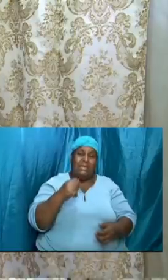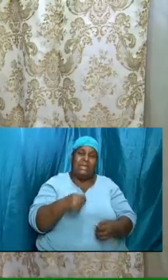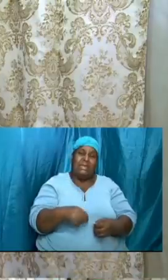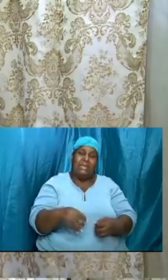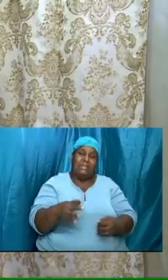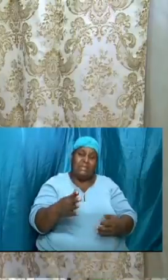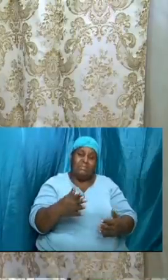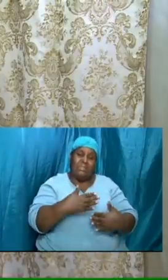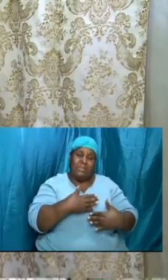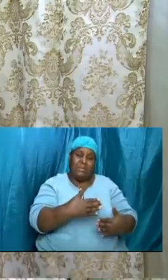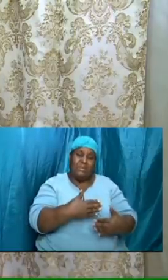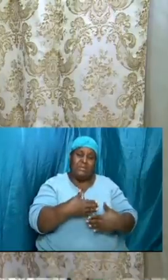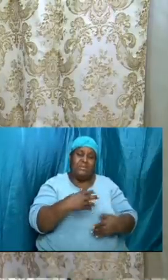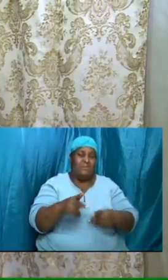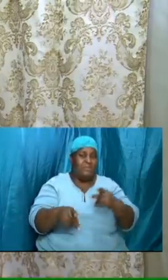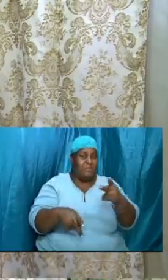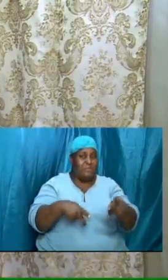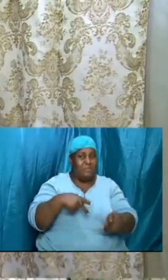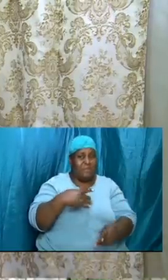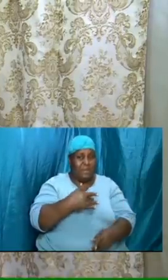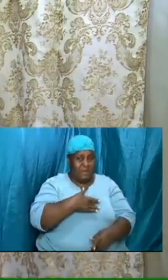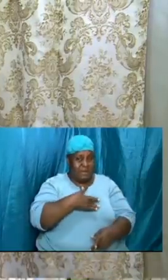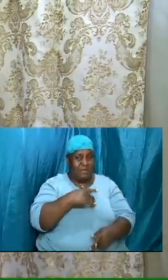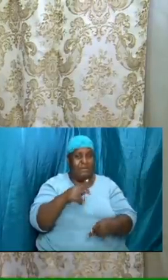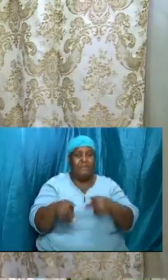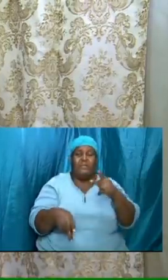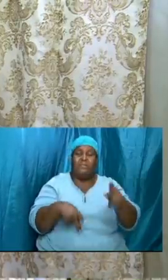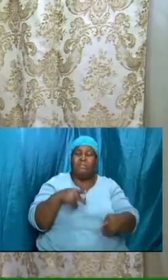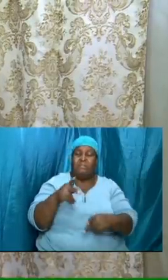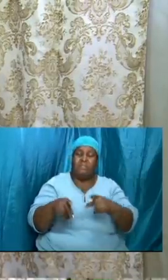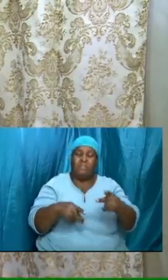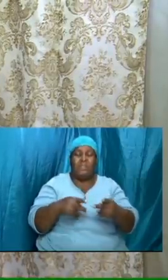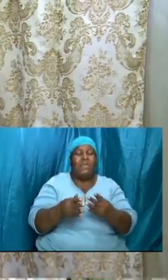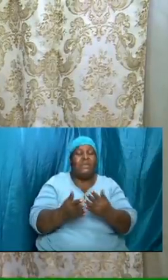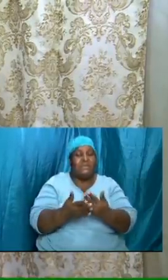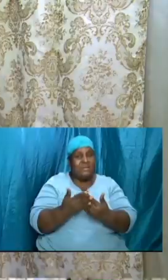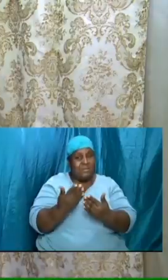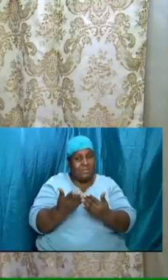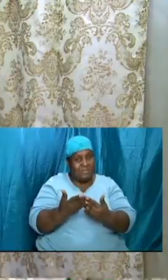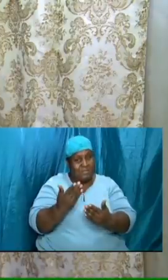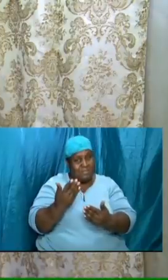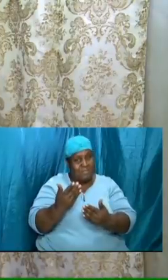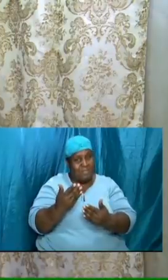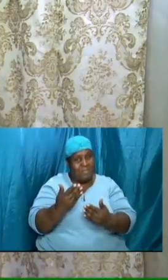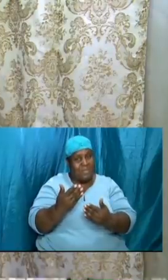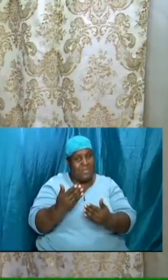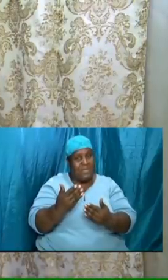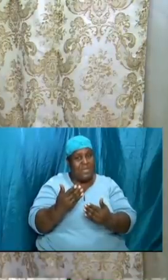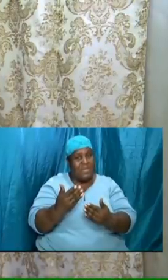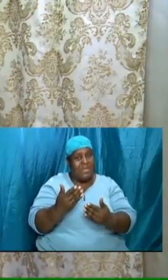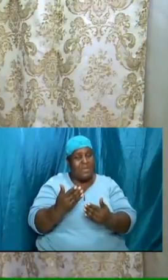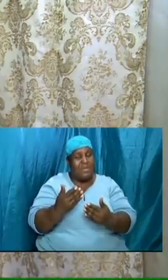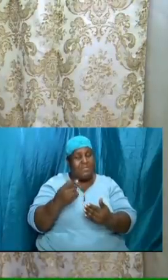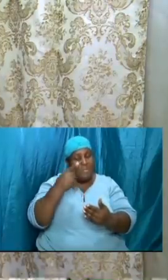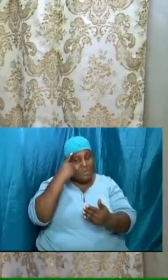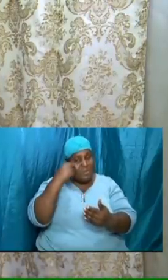that I am feeling it simply because I am getting calls, the questions